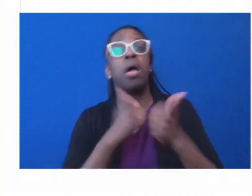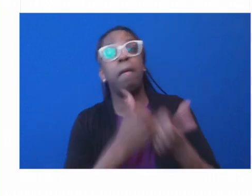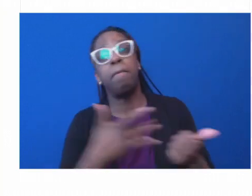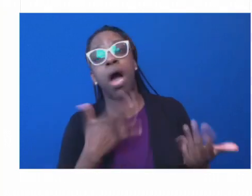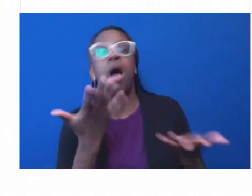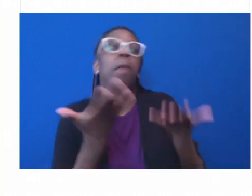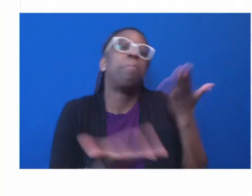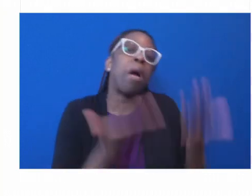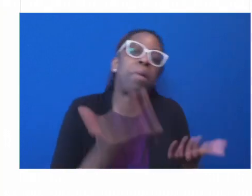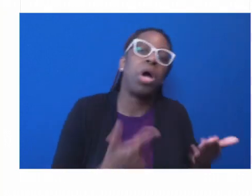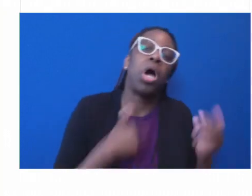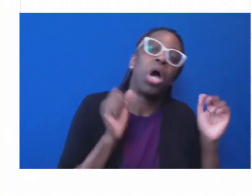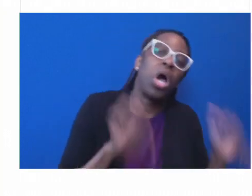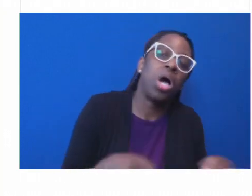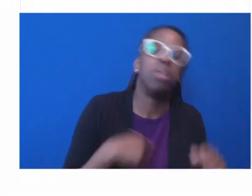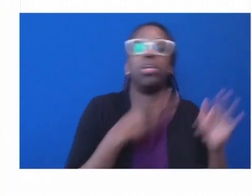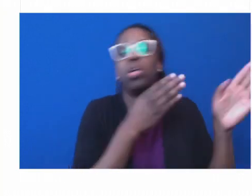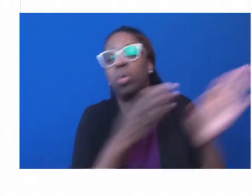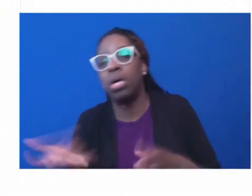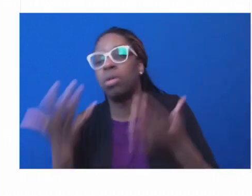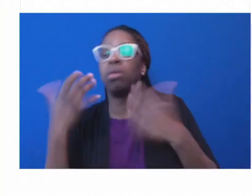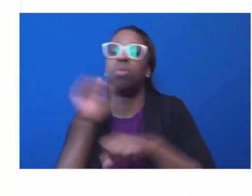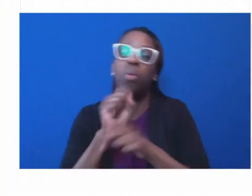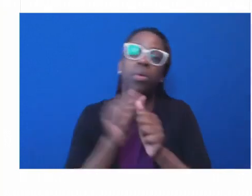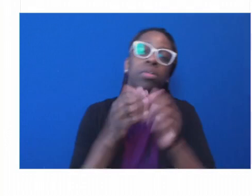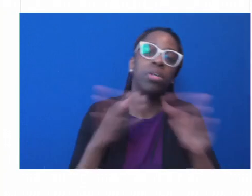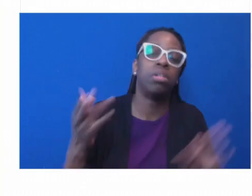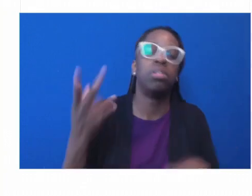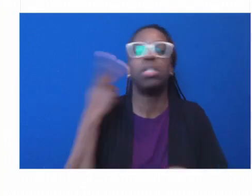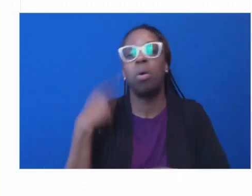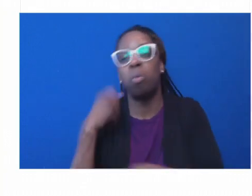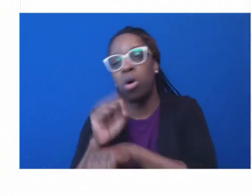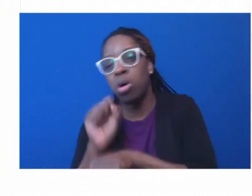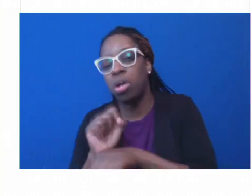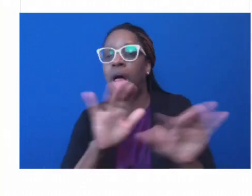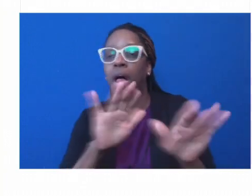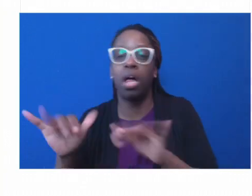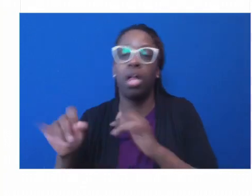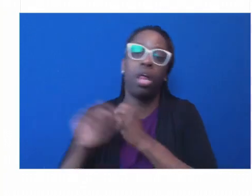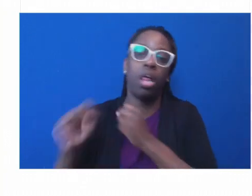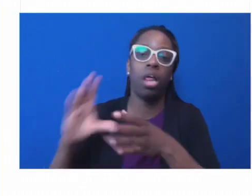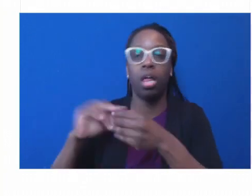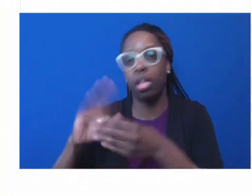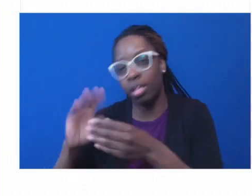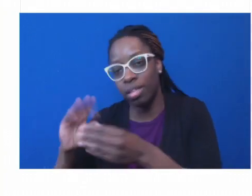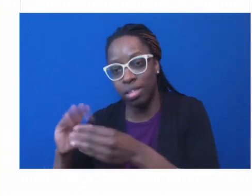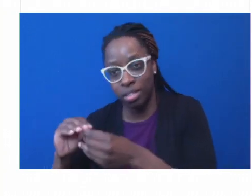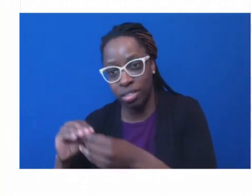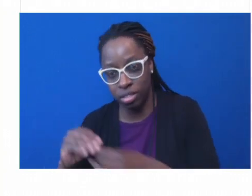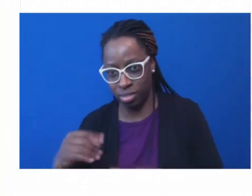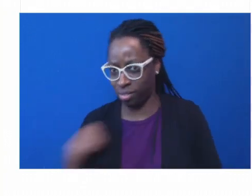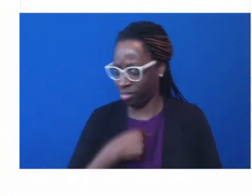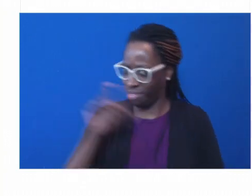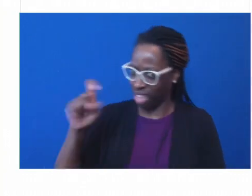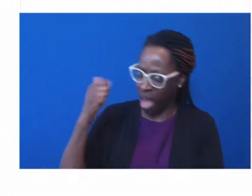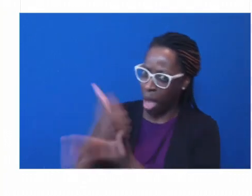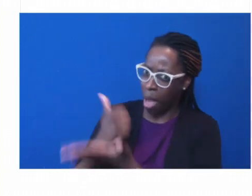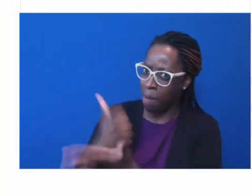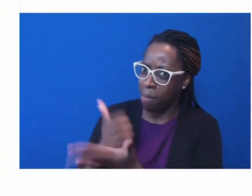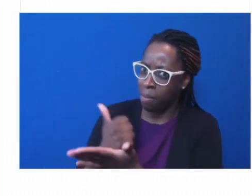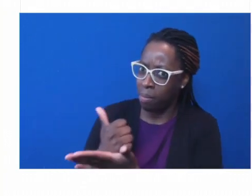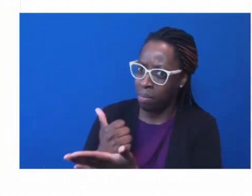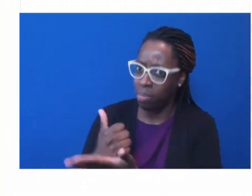transportation and the like, but we'll leave health to do what health does. There's still a discomfort. There's still a challenge of